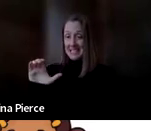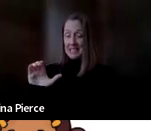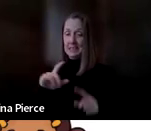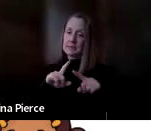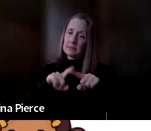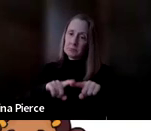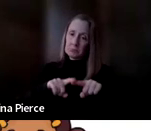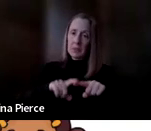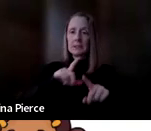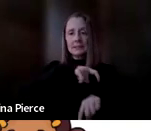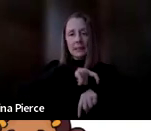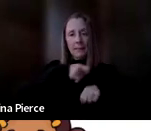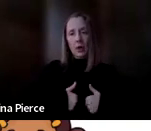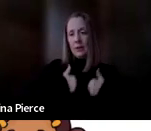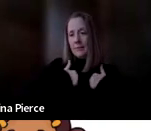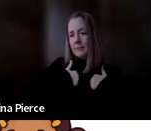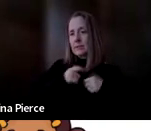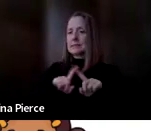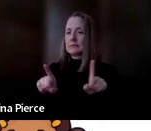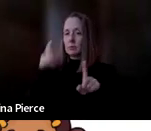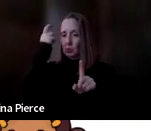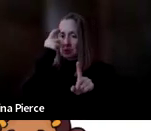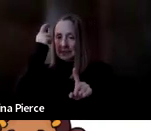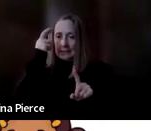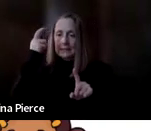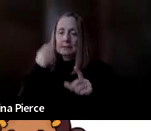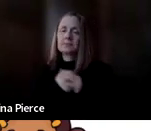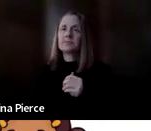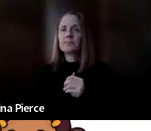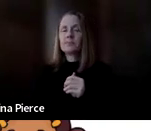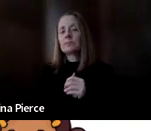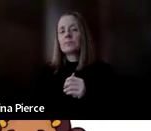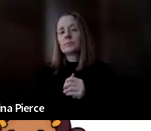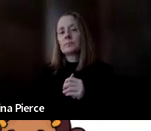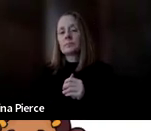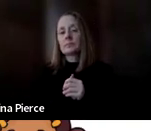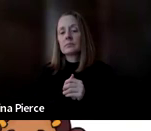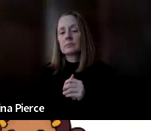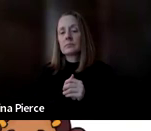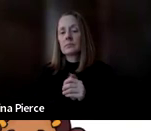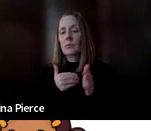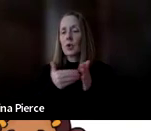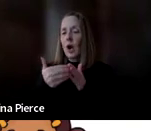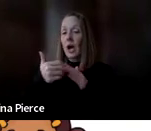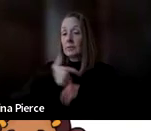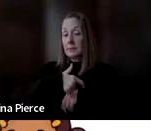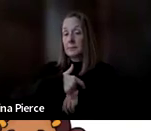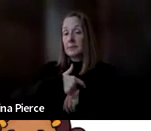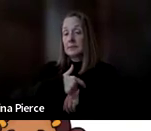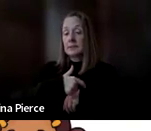in our lives for different reasons. Oftentimes, when I give this example to people, I talk about, you know, we